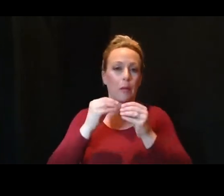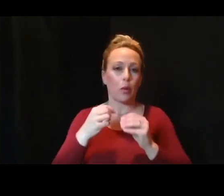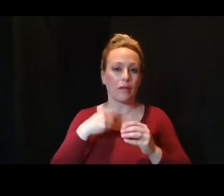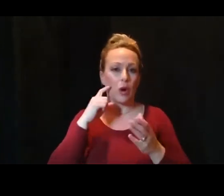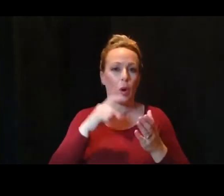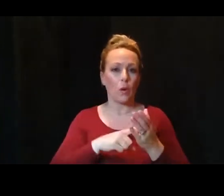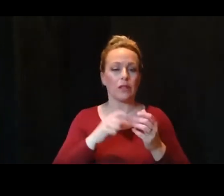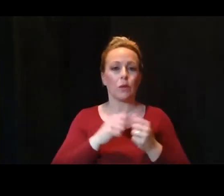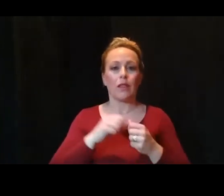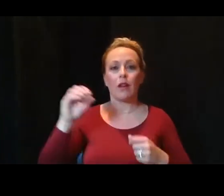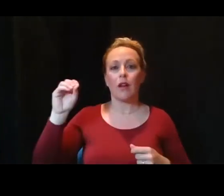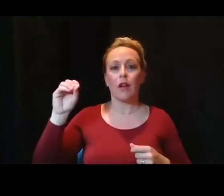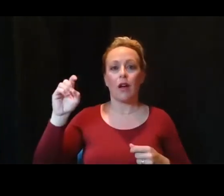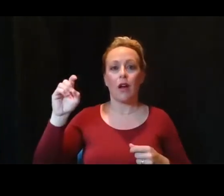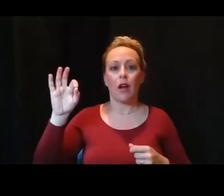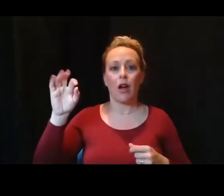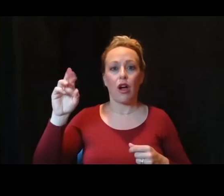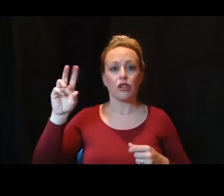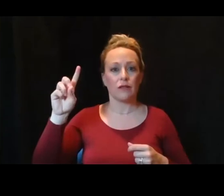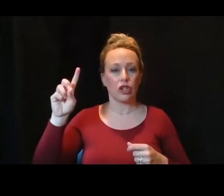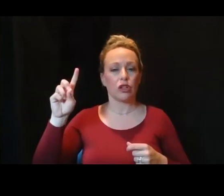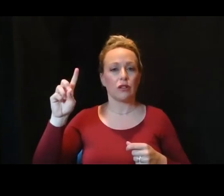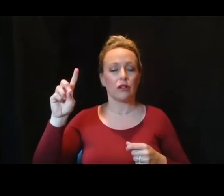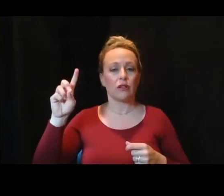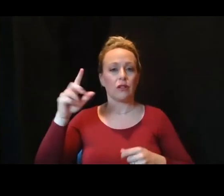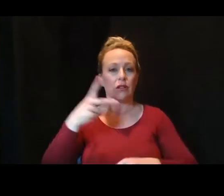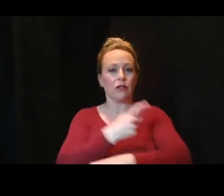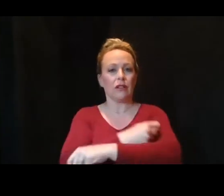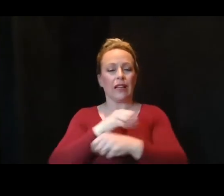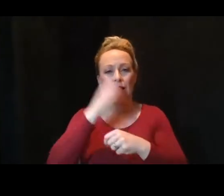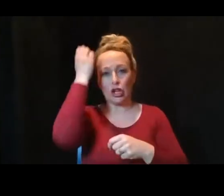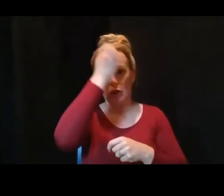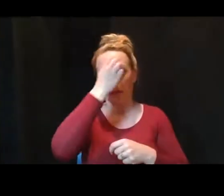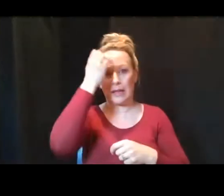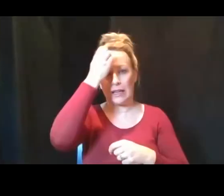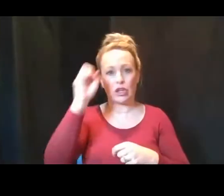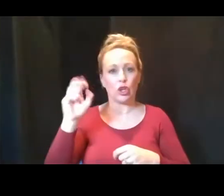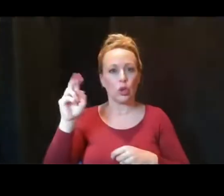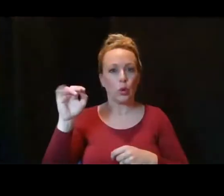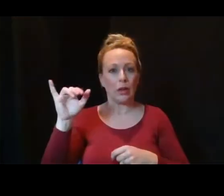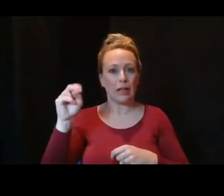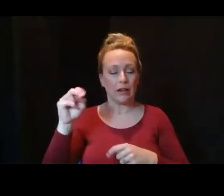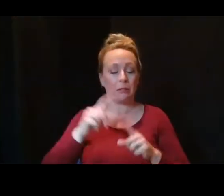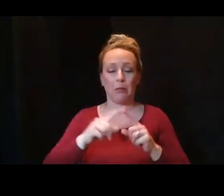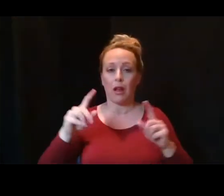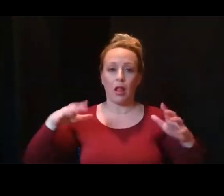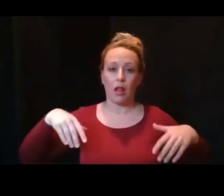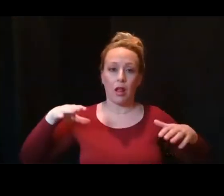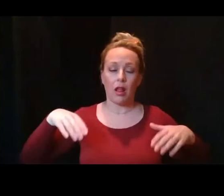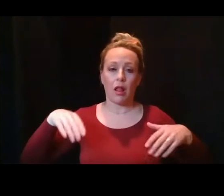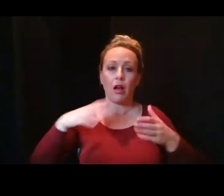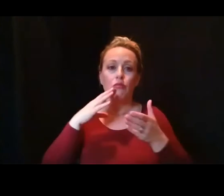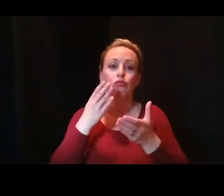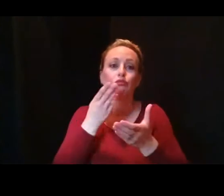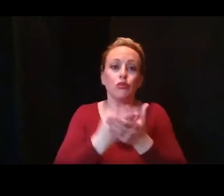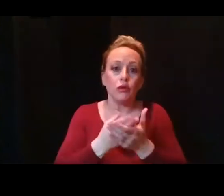Oxford AstraZeneca vaccine in the European Union, although it is not yet proven that